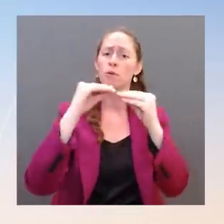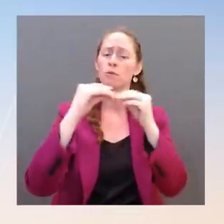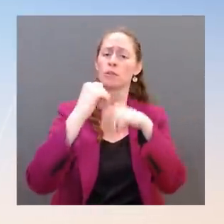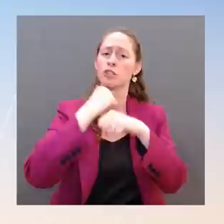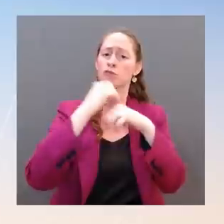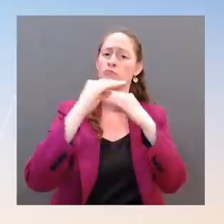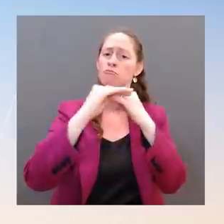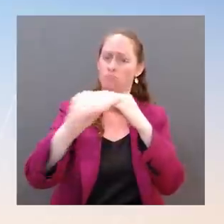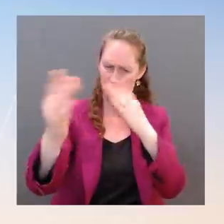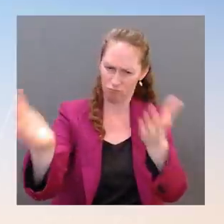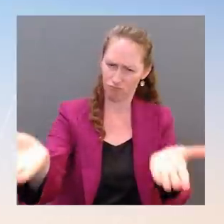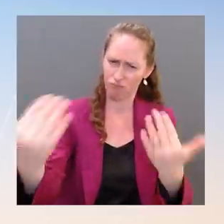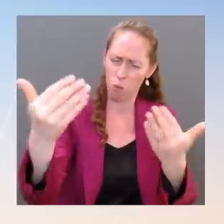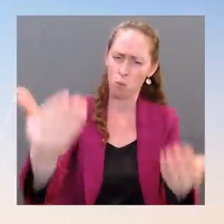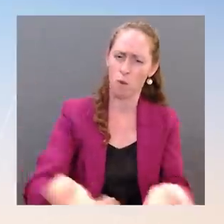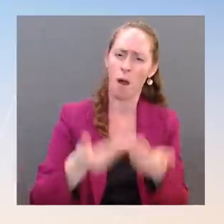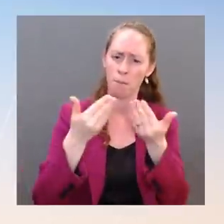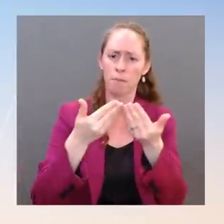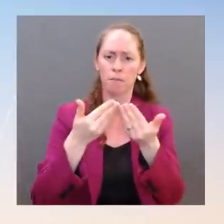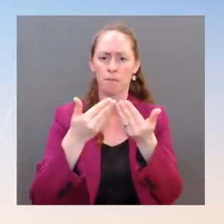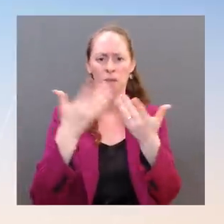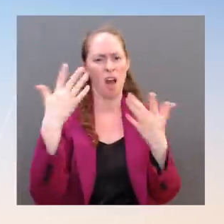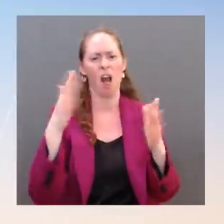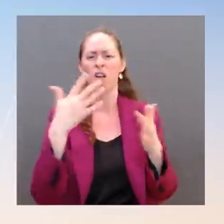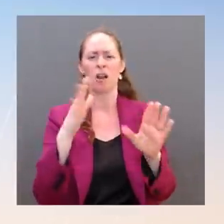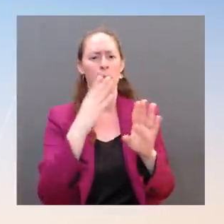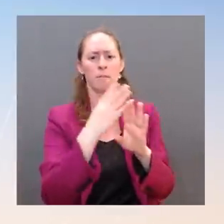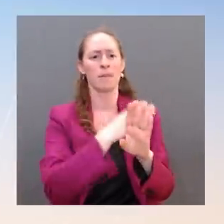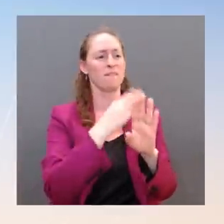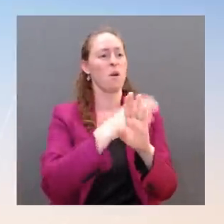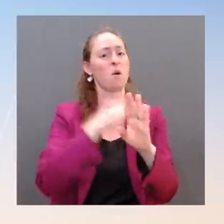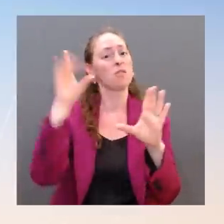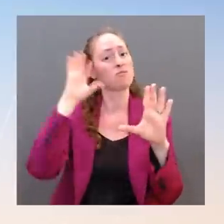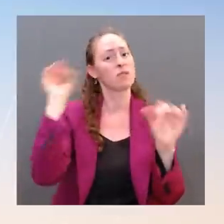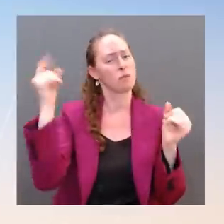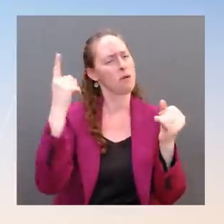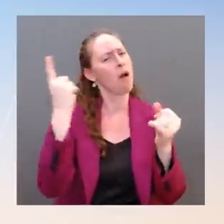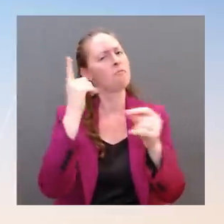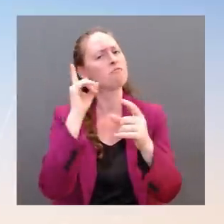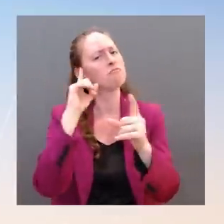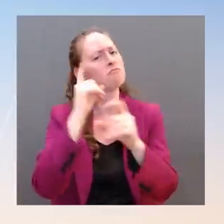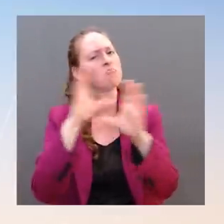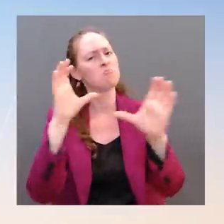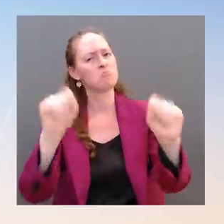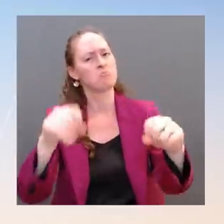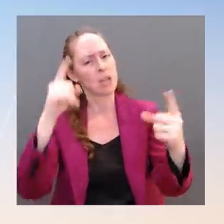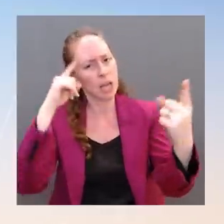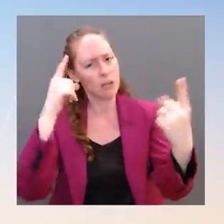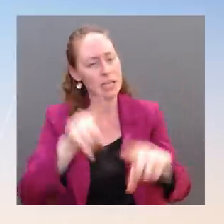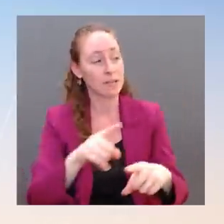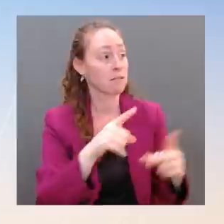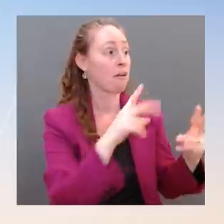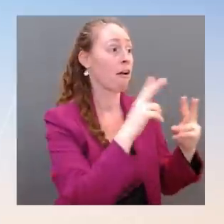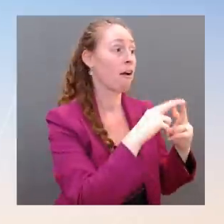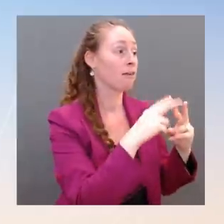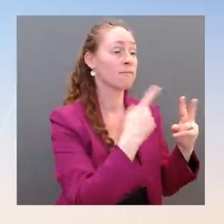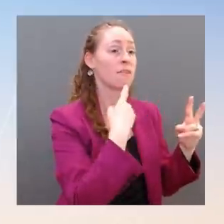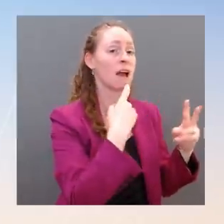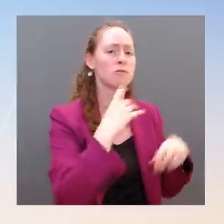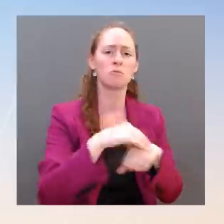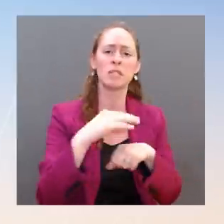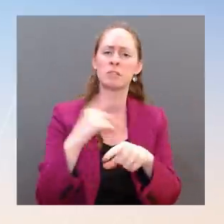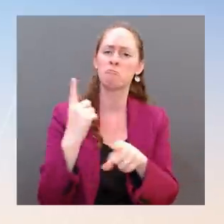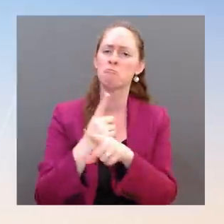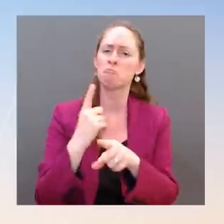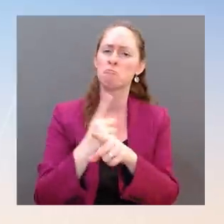the Oval Office. And Finland and Sweden are two cases that are pretty clear cut when it comes to meeting those terms. With respect to the